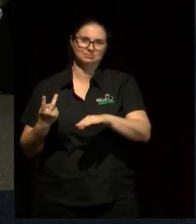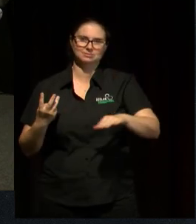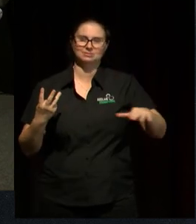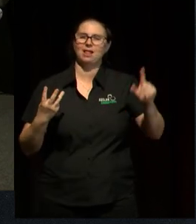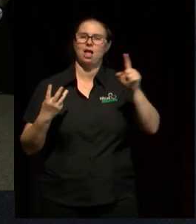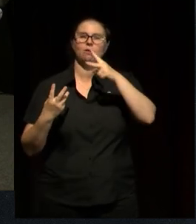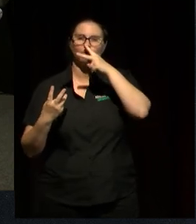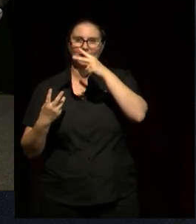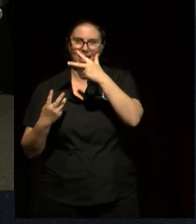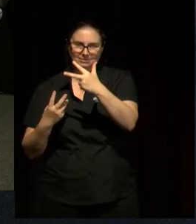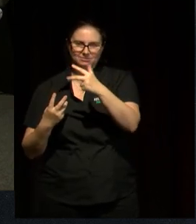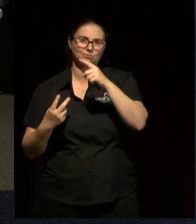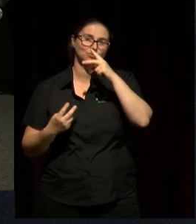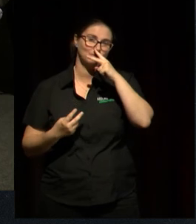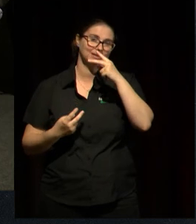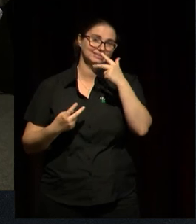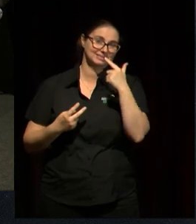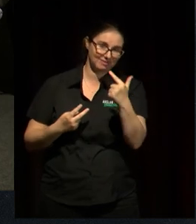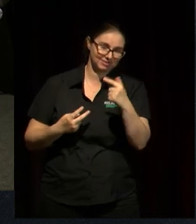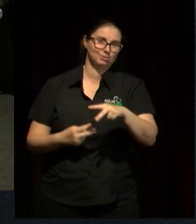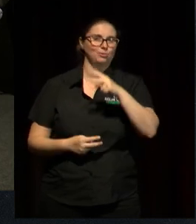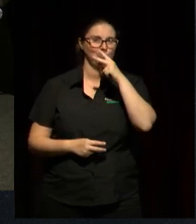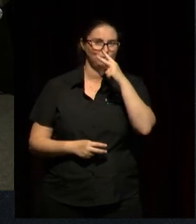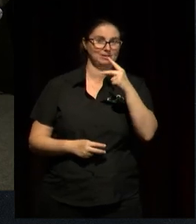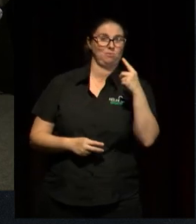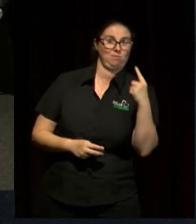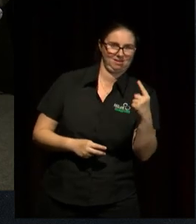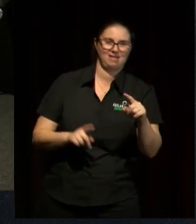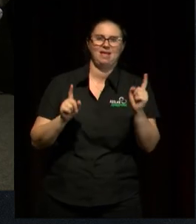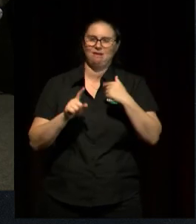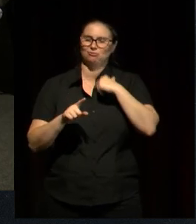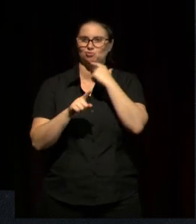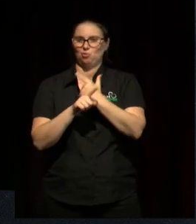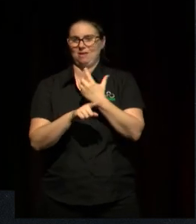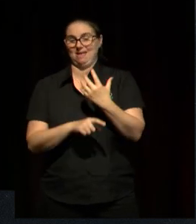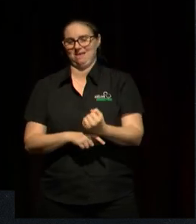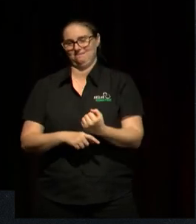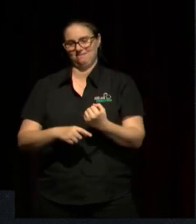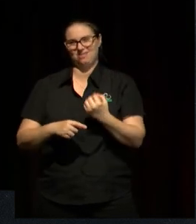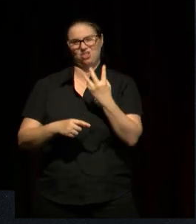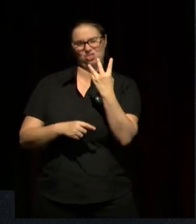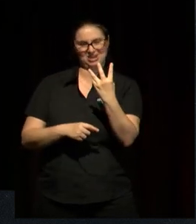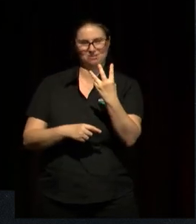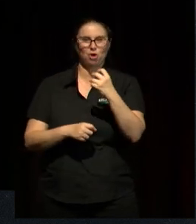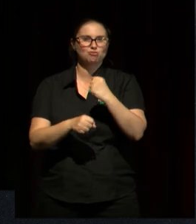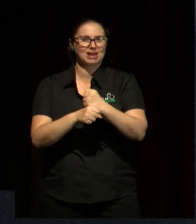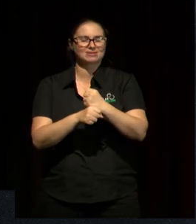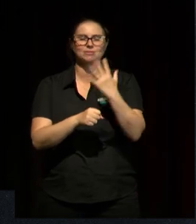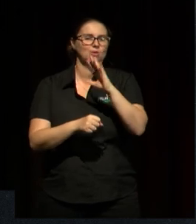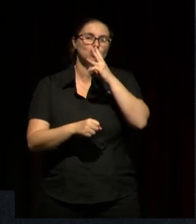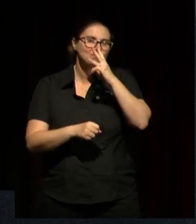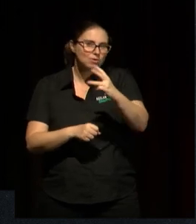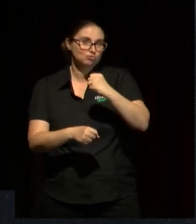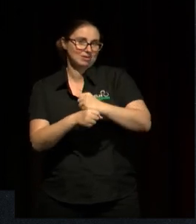27 and 21. And as I've mentioned, I've got a three year old granddaughter through one of them. When my youngest son was